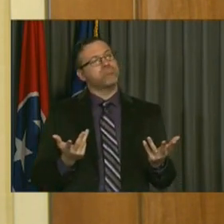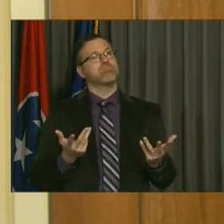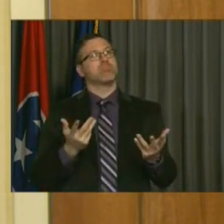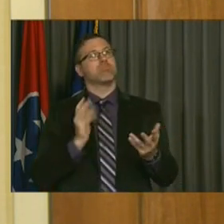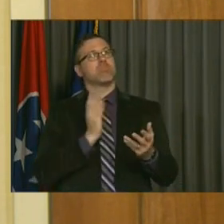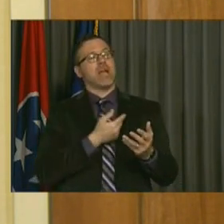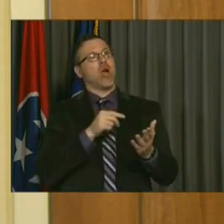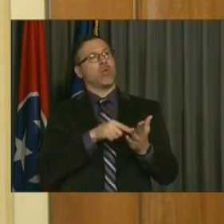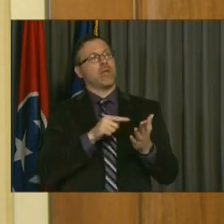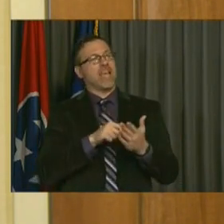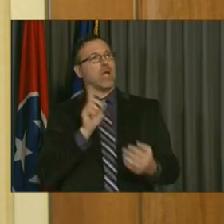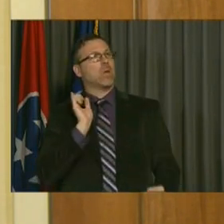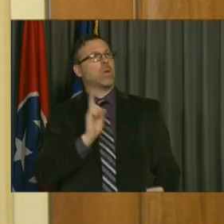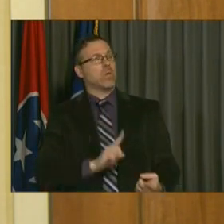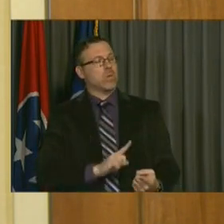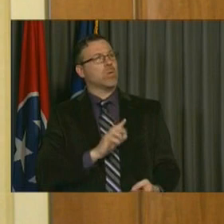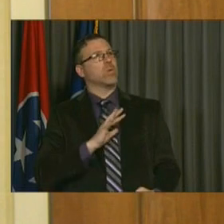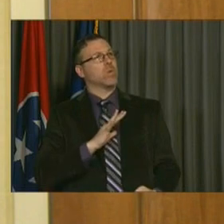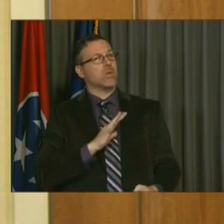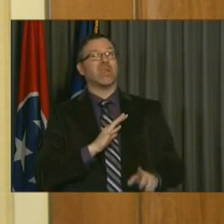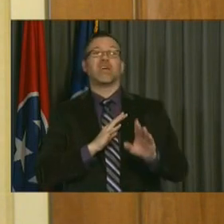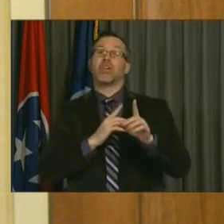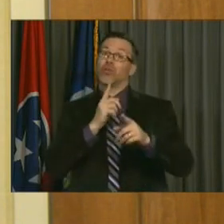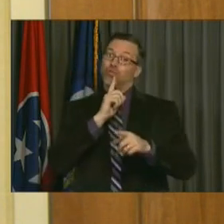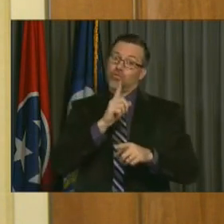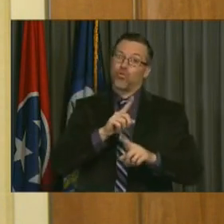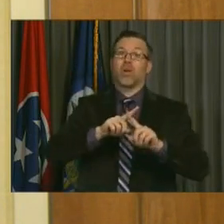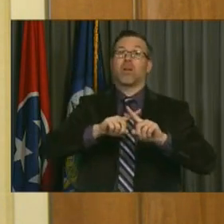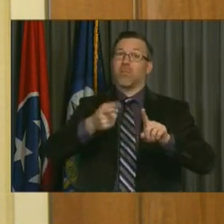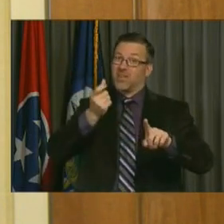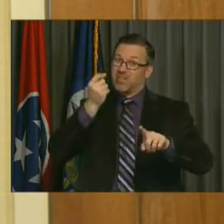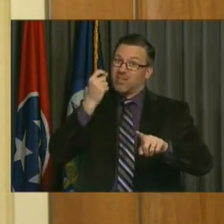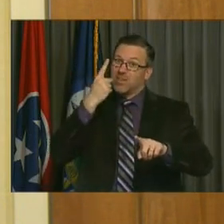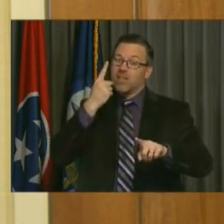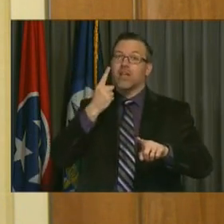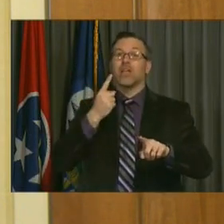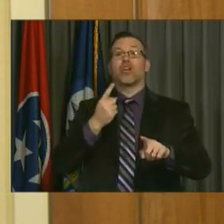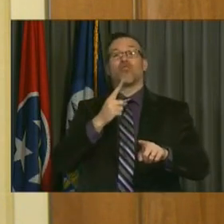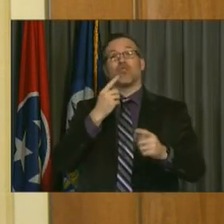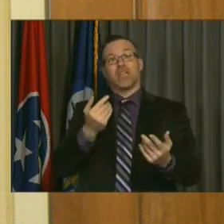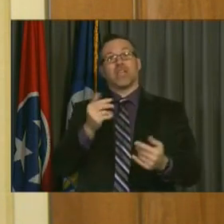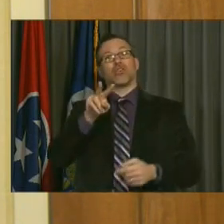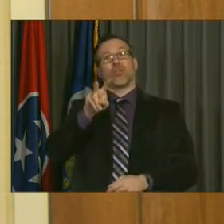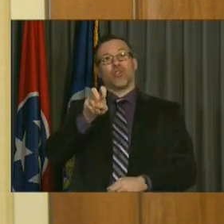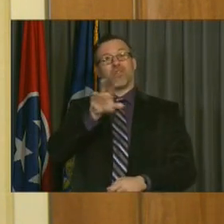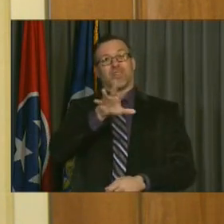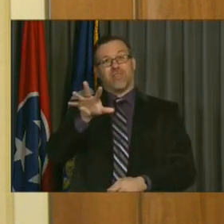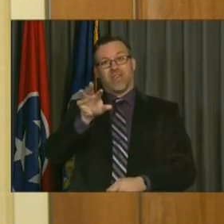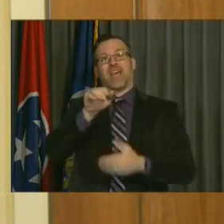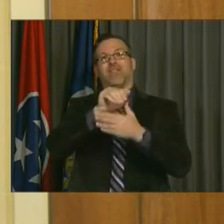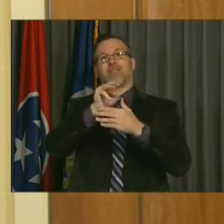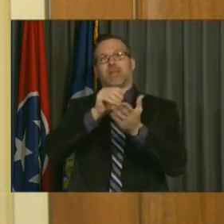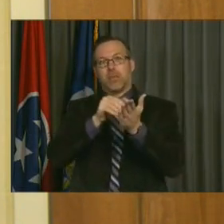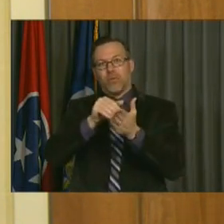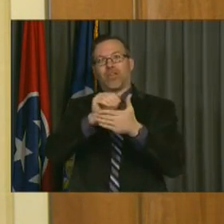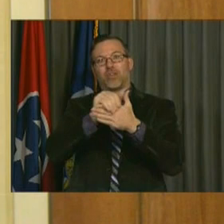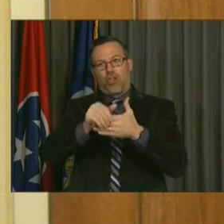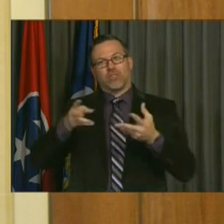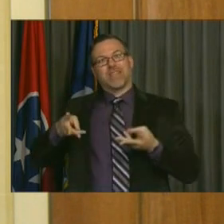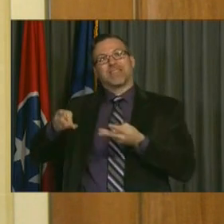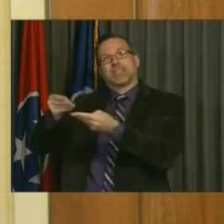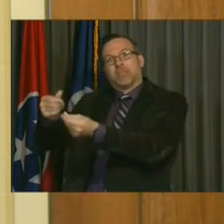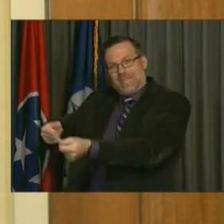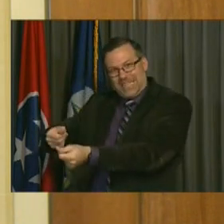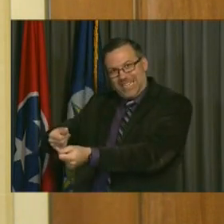amount of our debt. Well, on top of that, we've also had, to date, $255 million of capital spending.